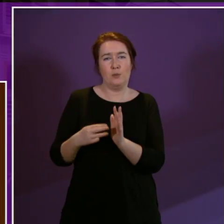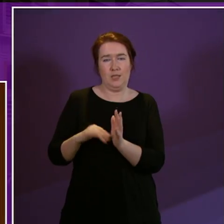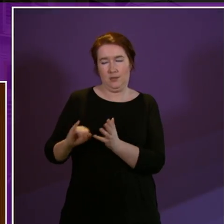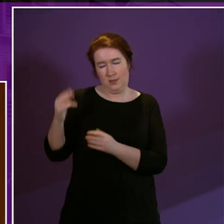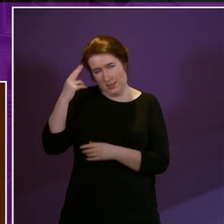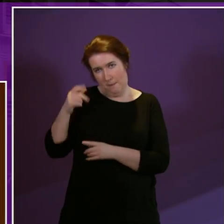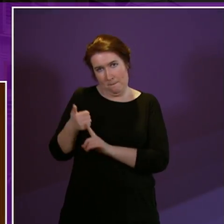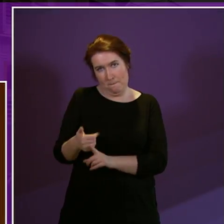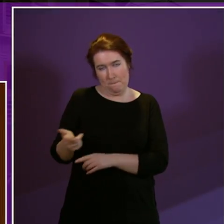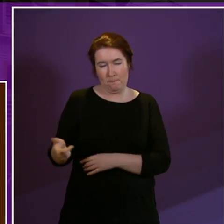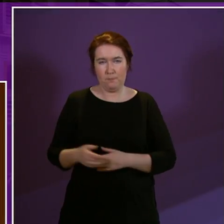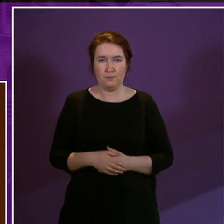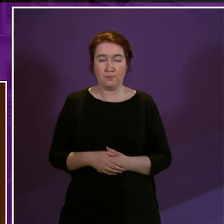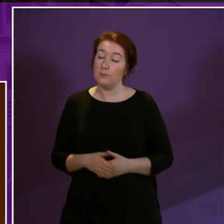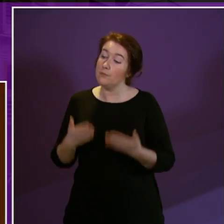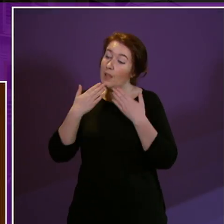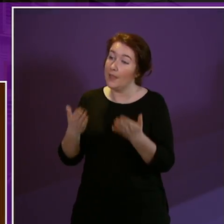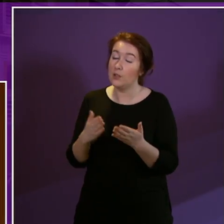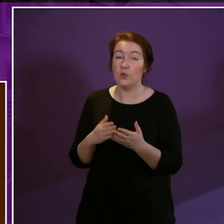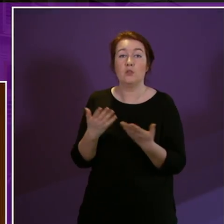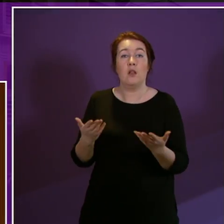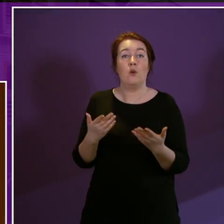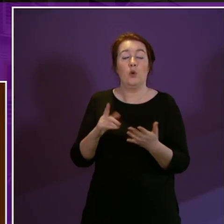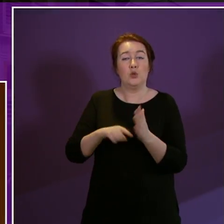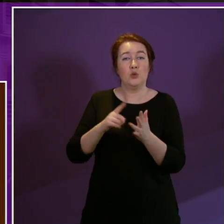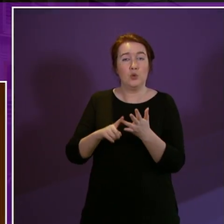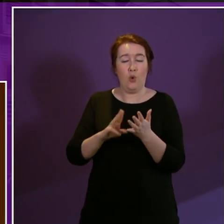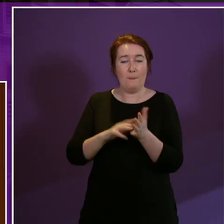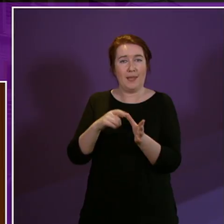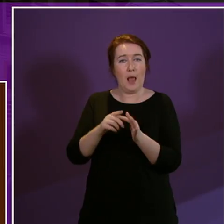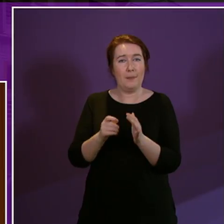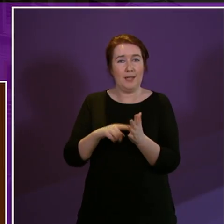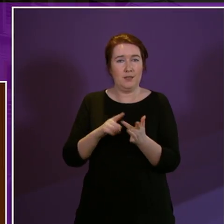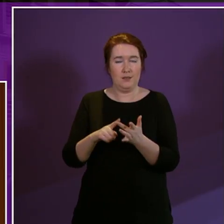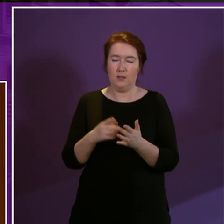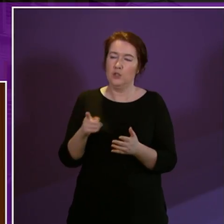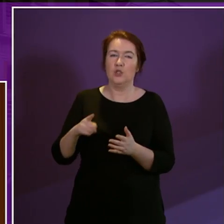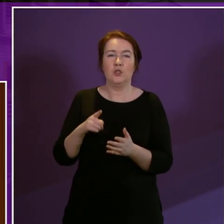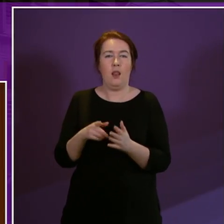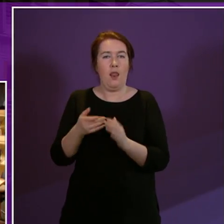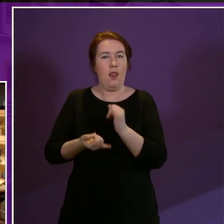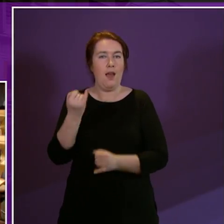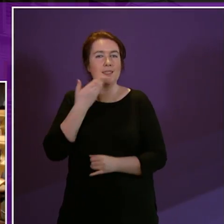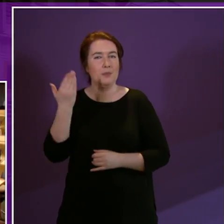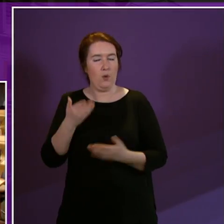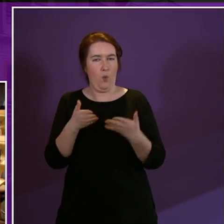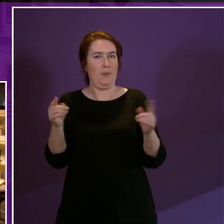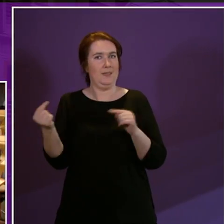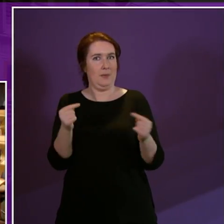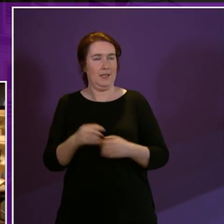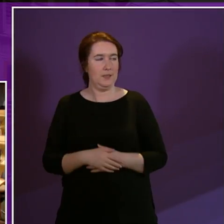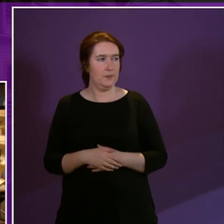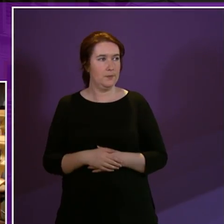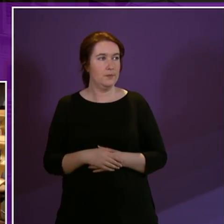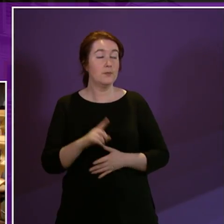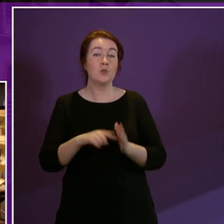thank you very much Mr Briggs I call Joan McAlpine who is the last speaker in the open debate Ms McAlpine please thank you very much